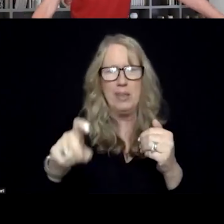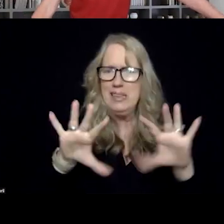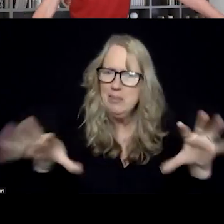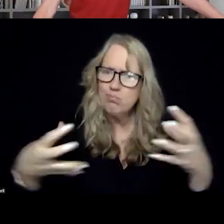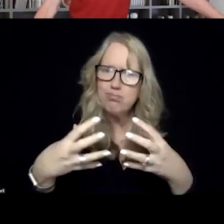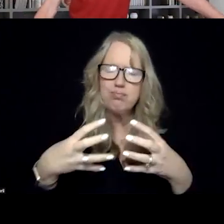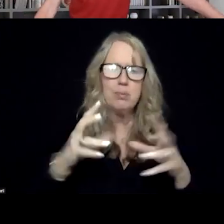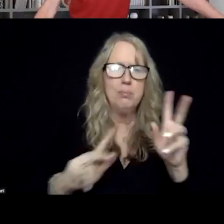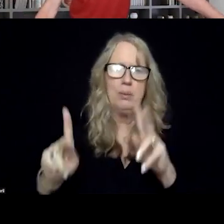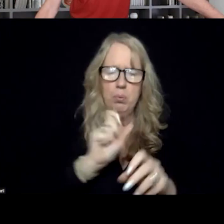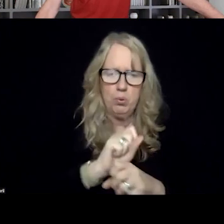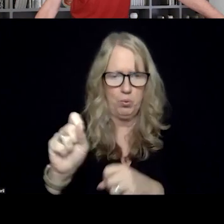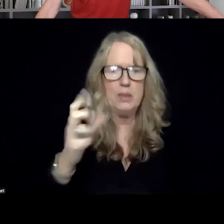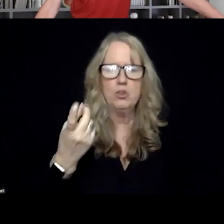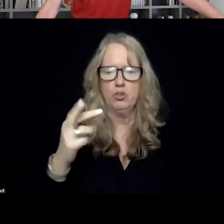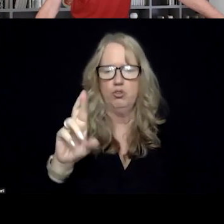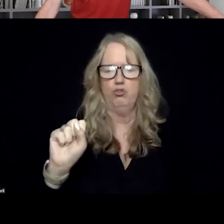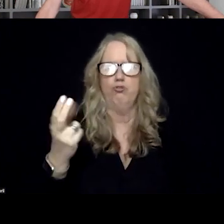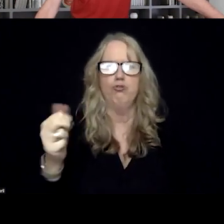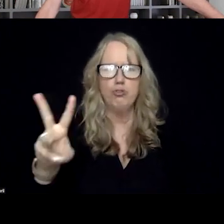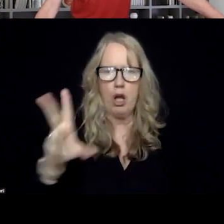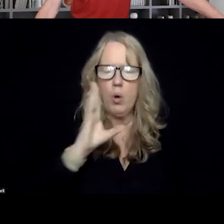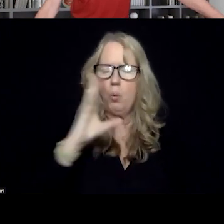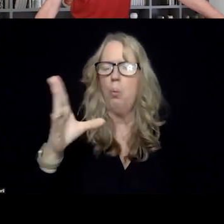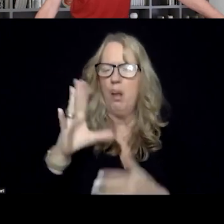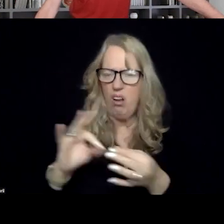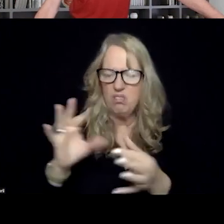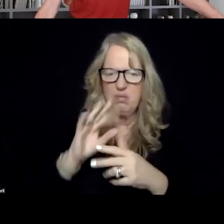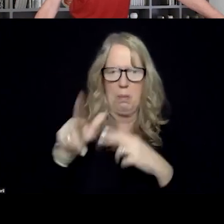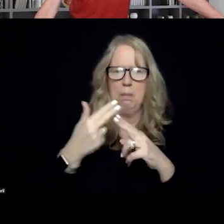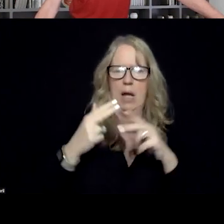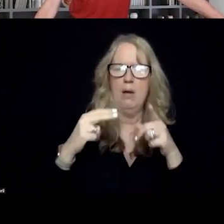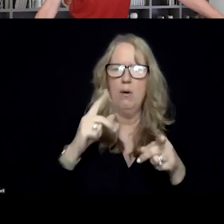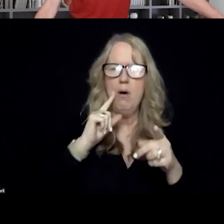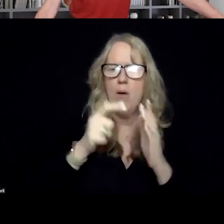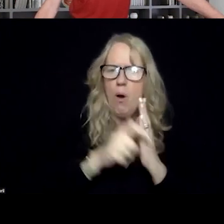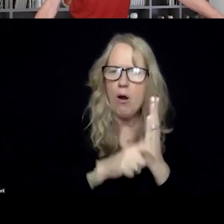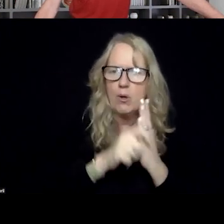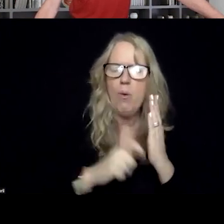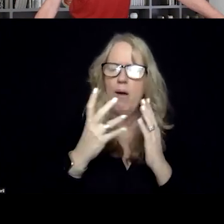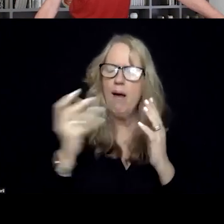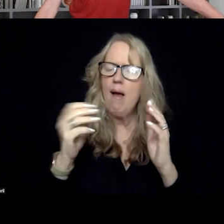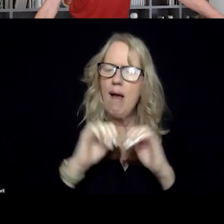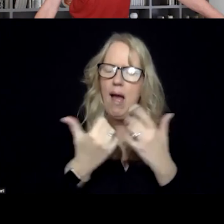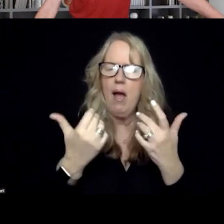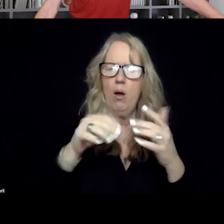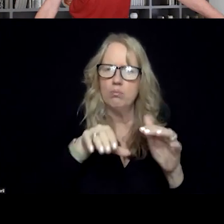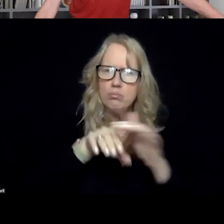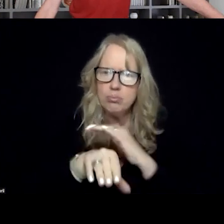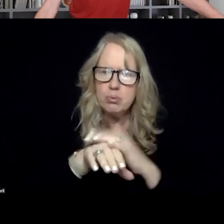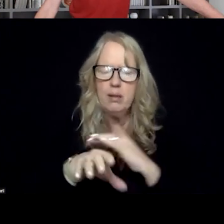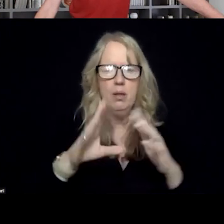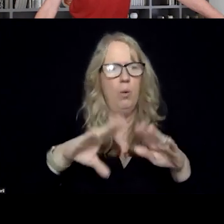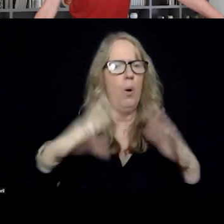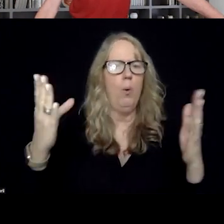I think Dr. Shaw will talk a little bit more about that stat article and some of the work that's being done to open those doors to ensure